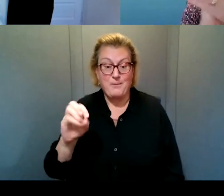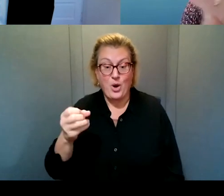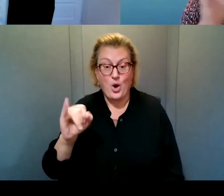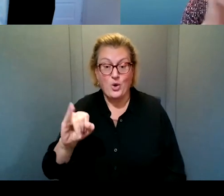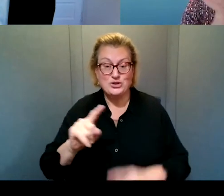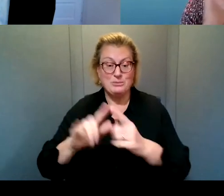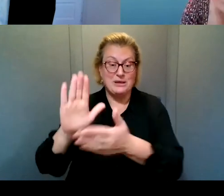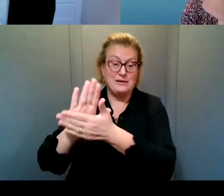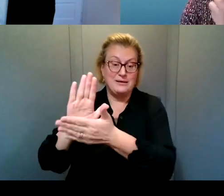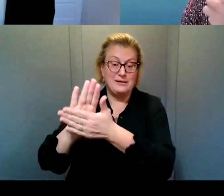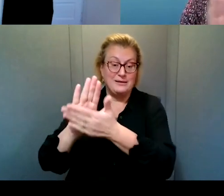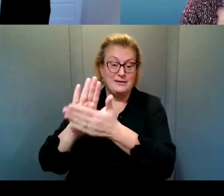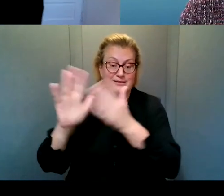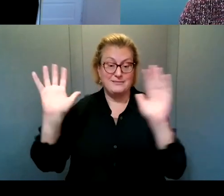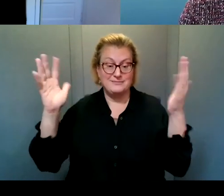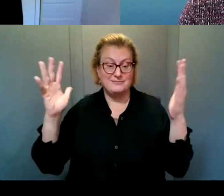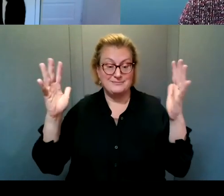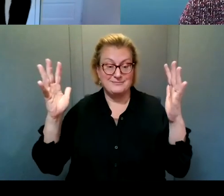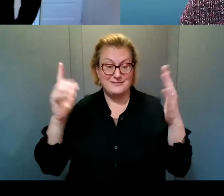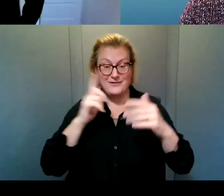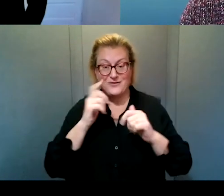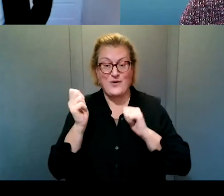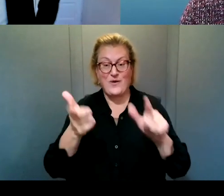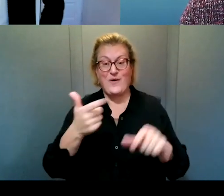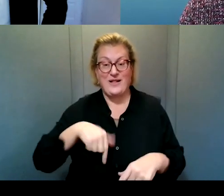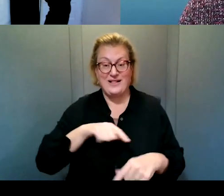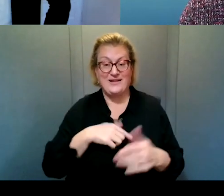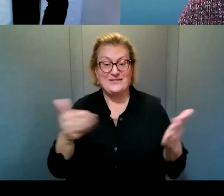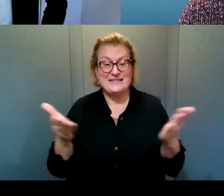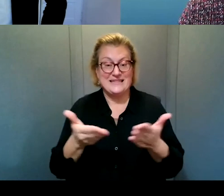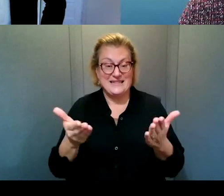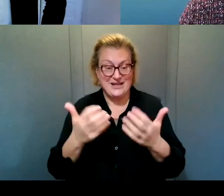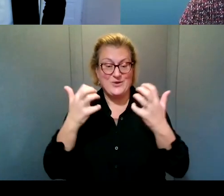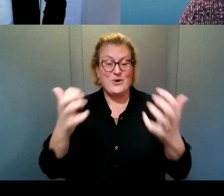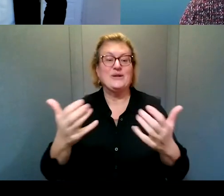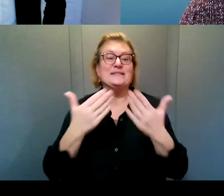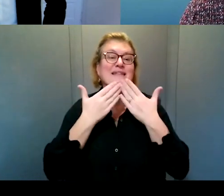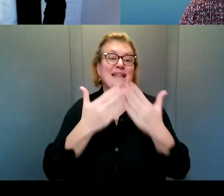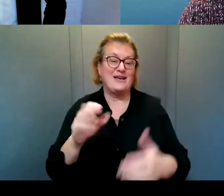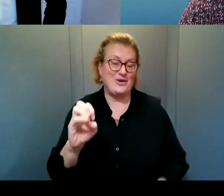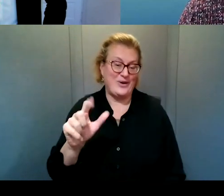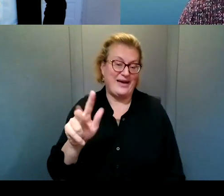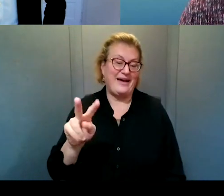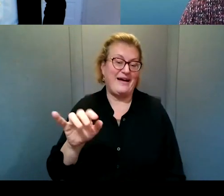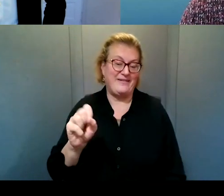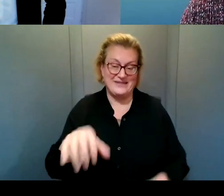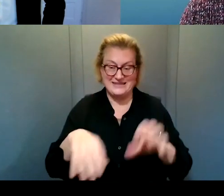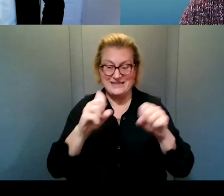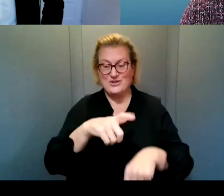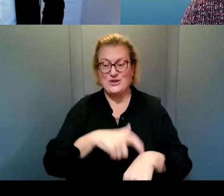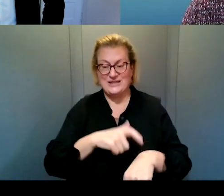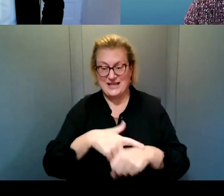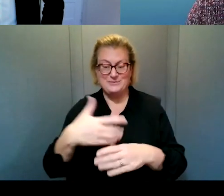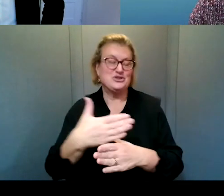giving the round of applause for all of us here in the audience. And thank you very much, Elvis, for, for taking your time out and